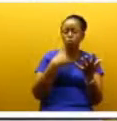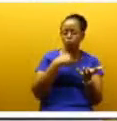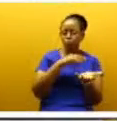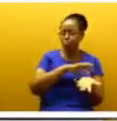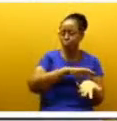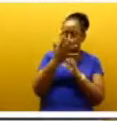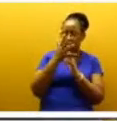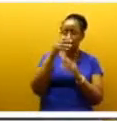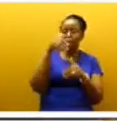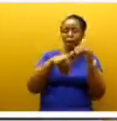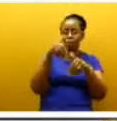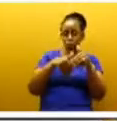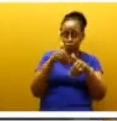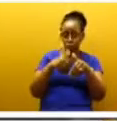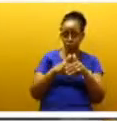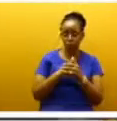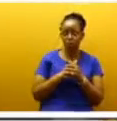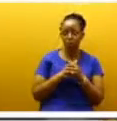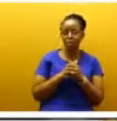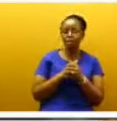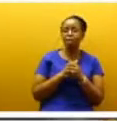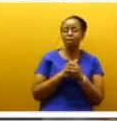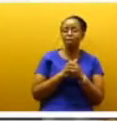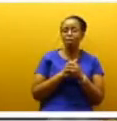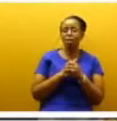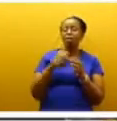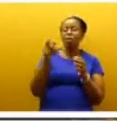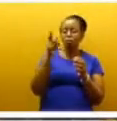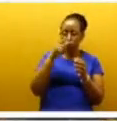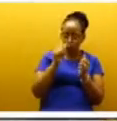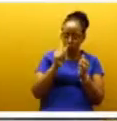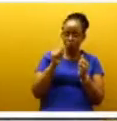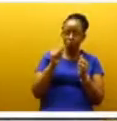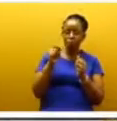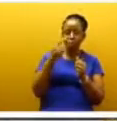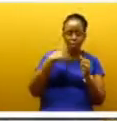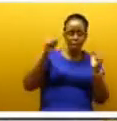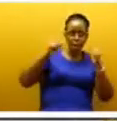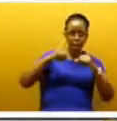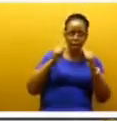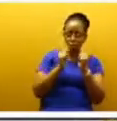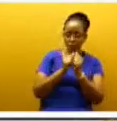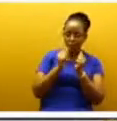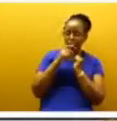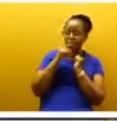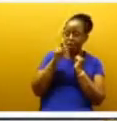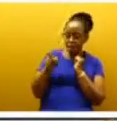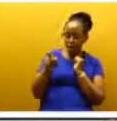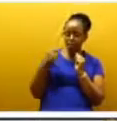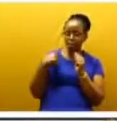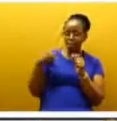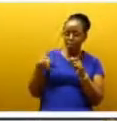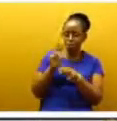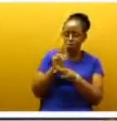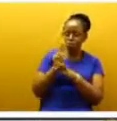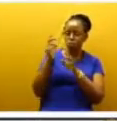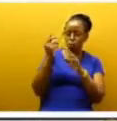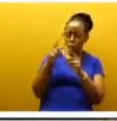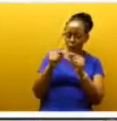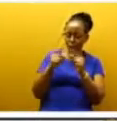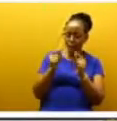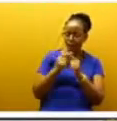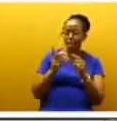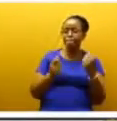through, with military precision. Let me agree with my learned friend, Mr. Mahat, on the use of the word military.